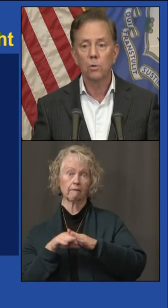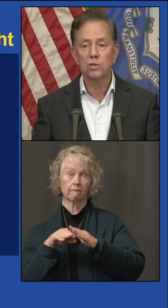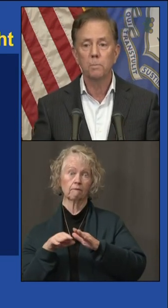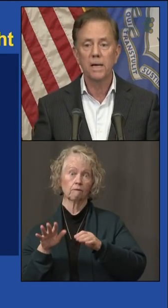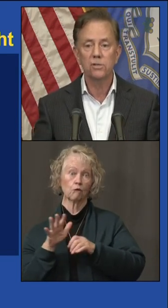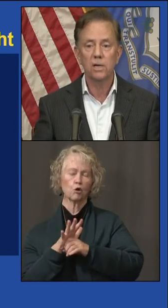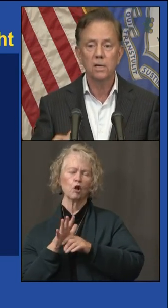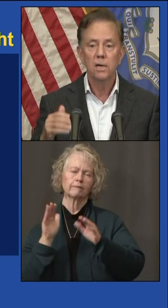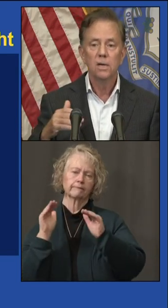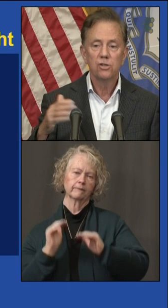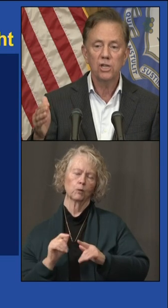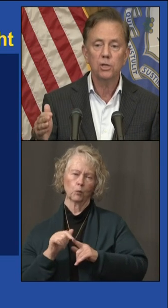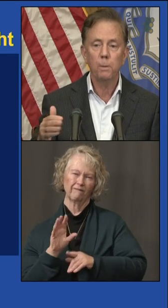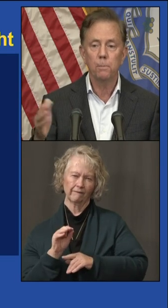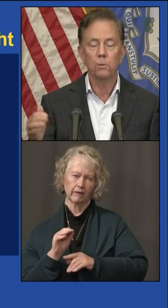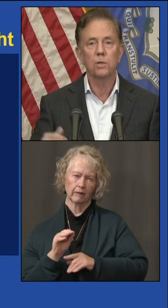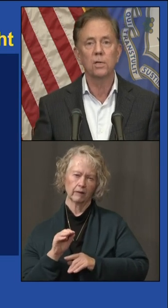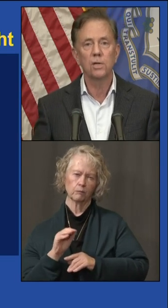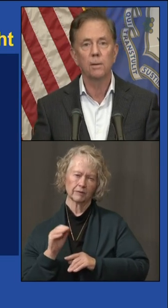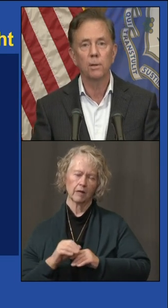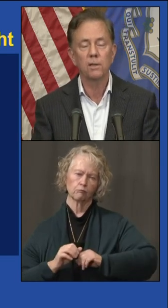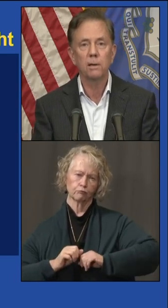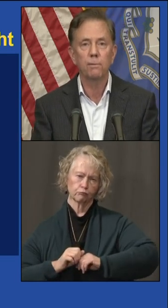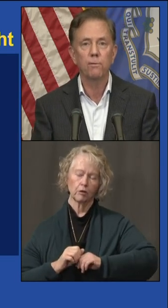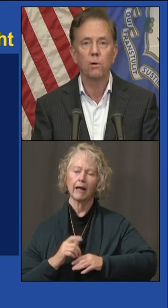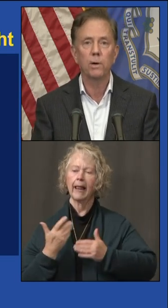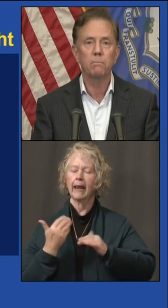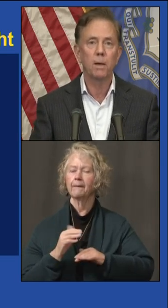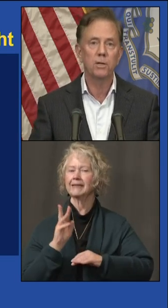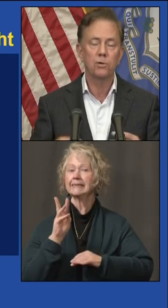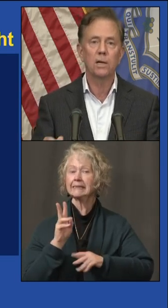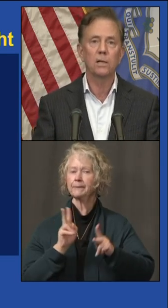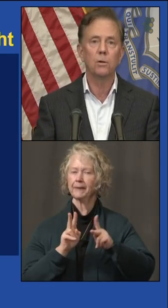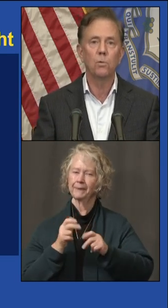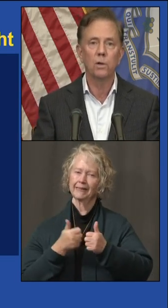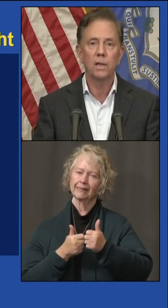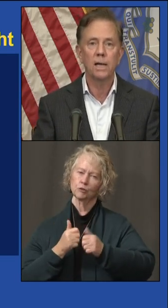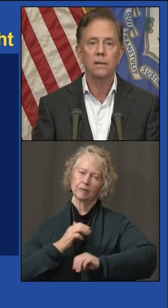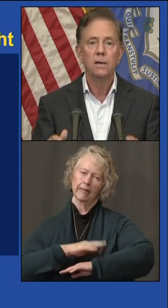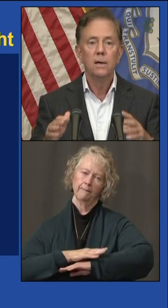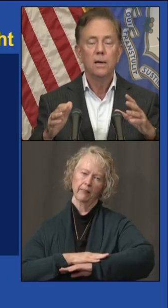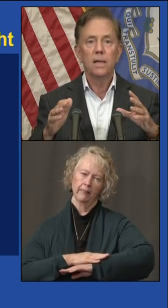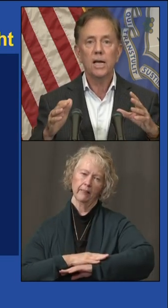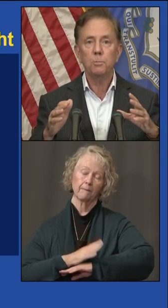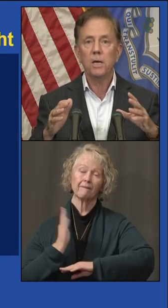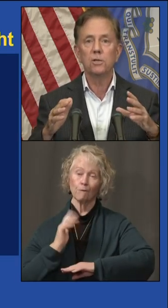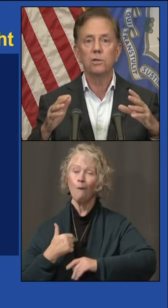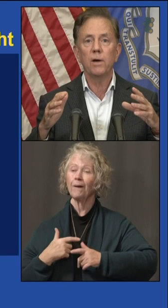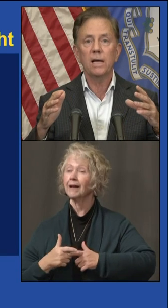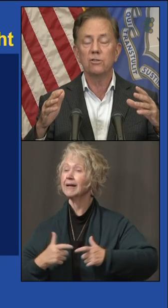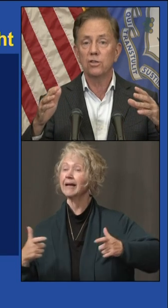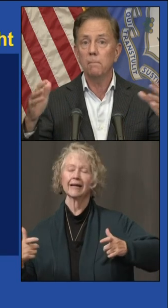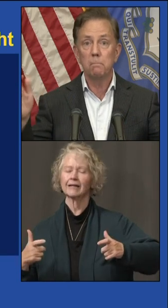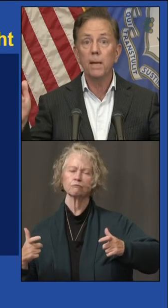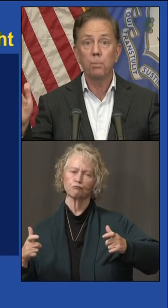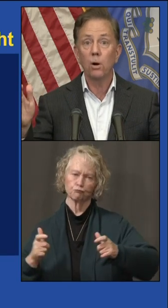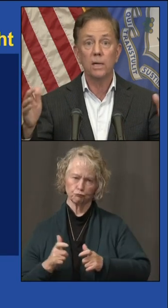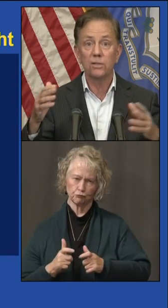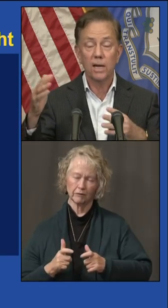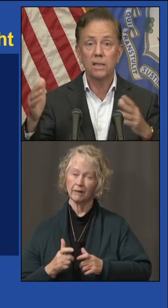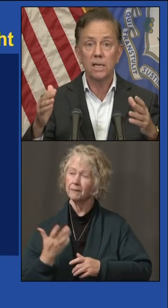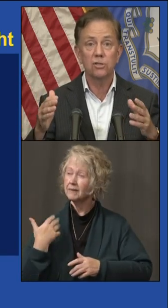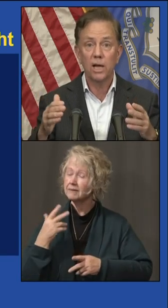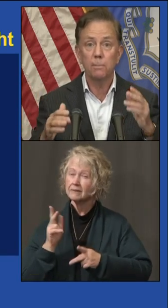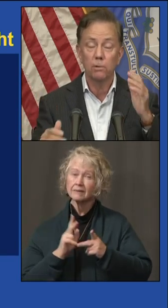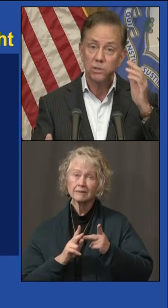A little more spacing. Six people to the table. I think before we had maybe tried a little more than that. And that's because you had some big